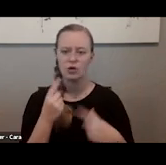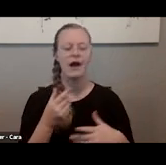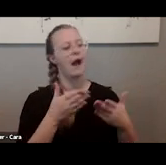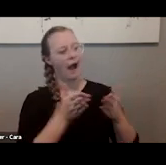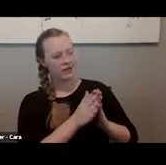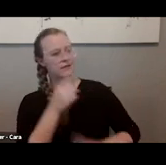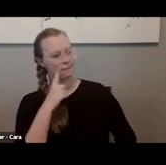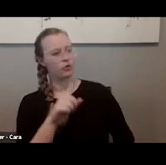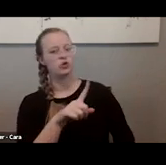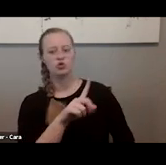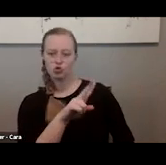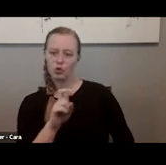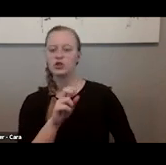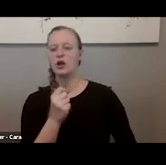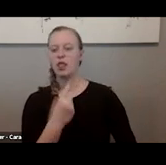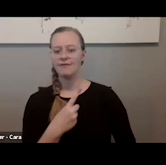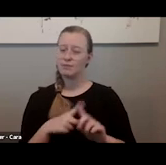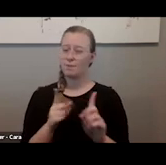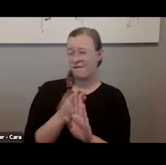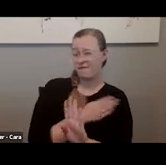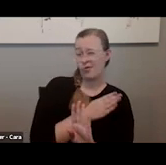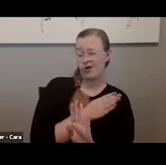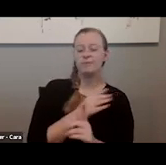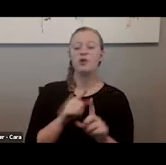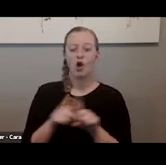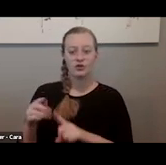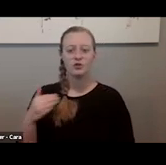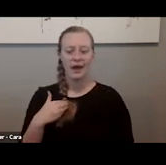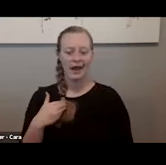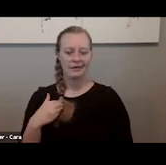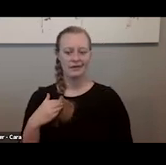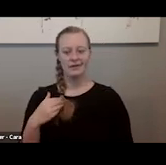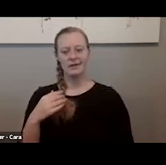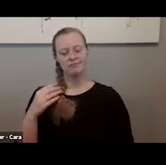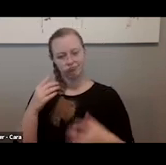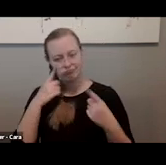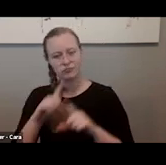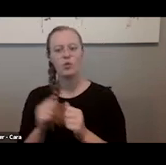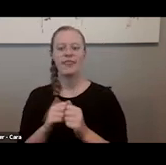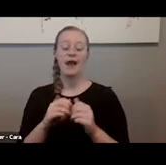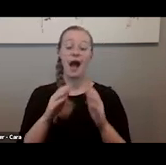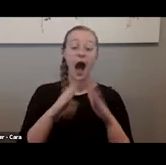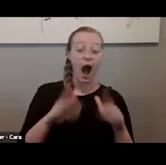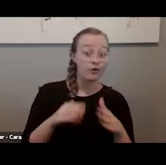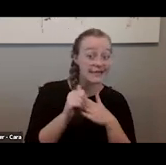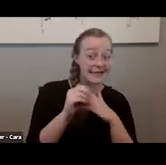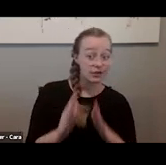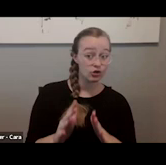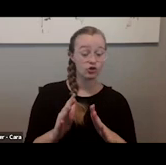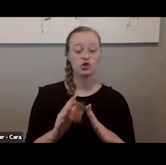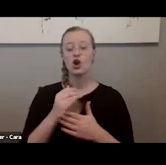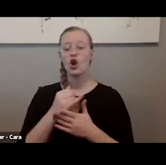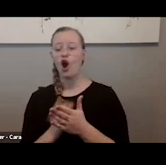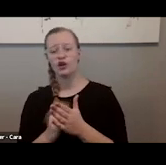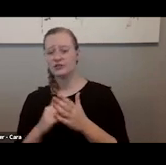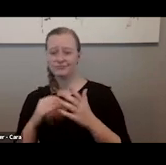million. But before we came out with our ask, we also got consensus from our House congressional leaders, who are arts champions,